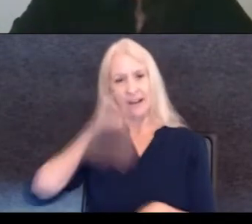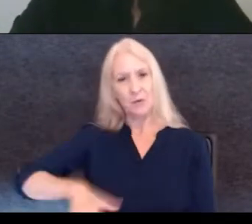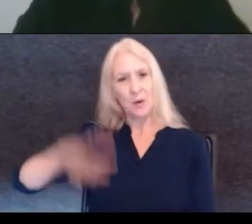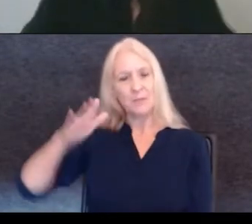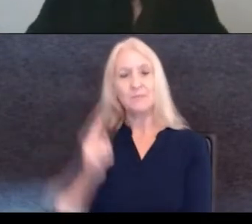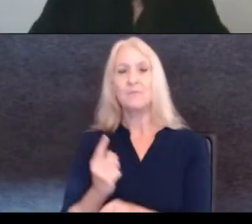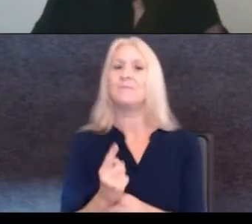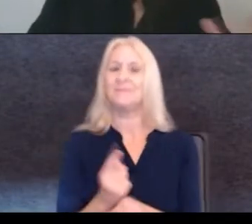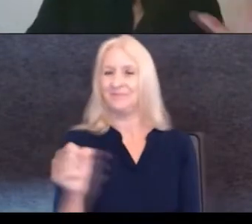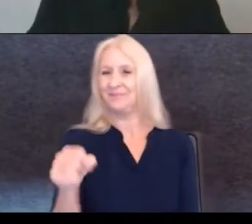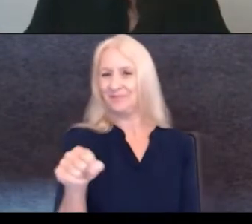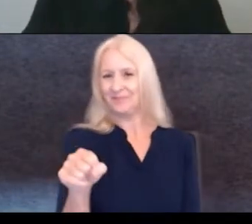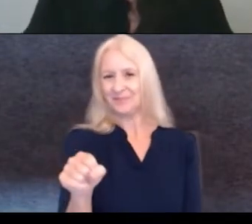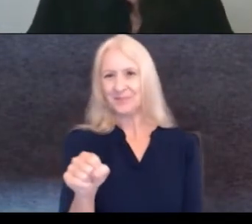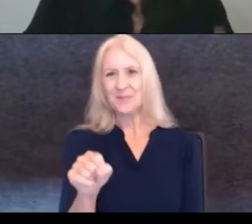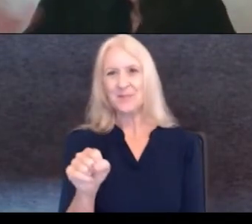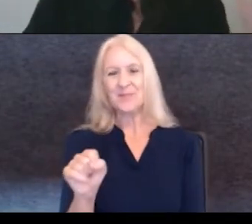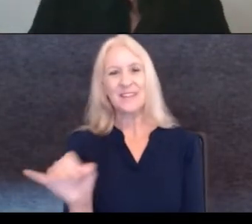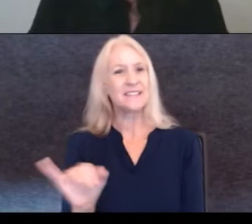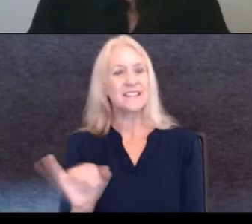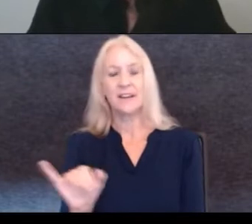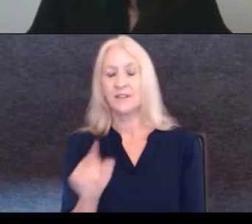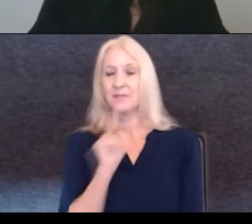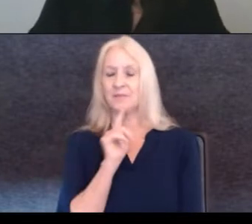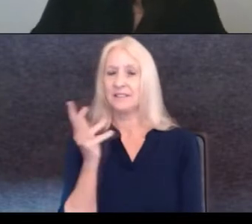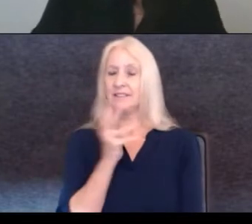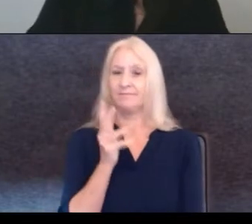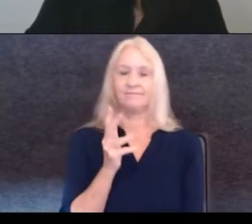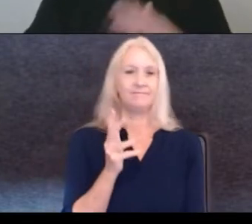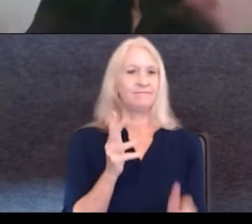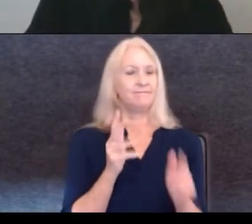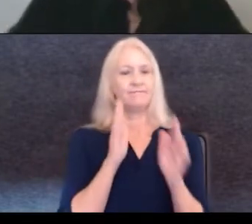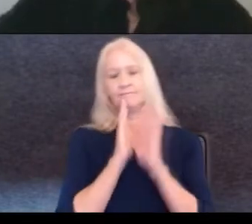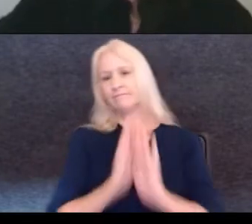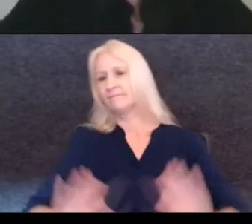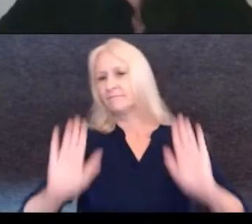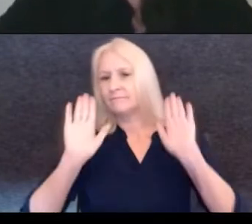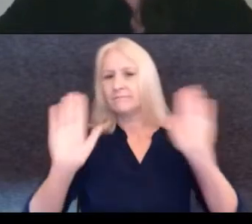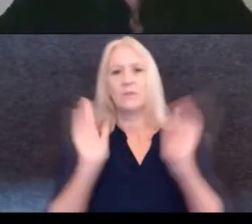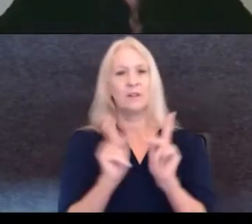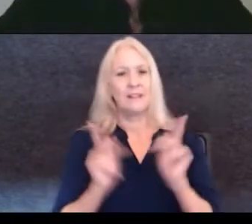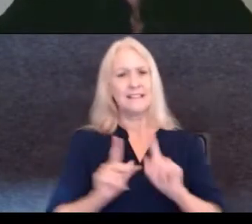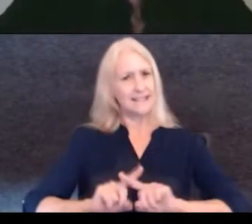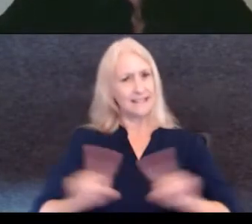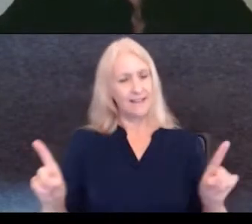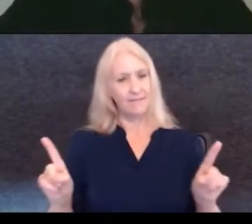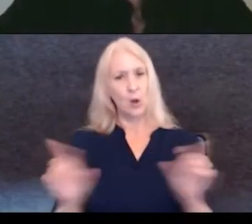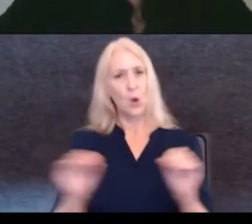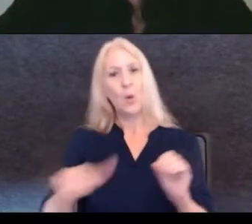Yeah. It's kind of a surreal place because it's different from any other city in the world.